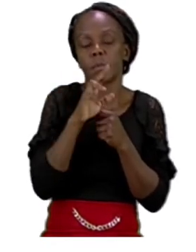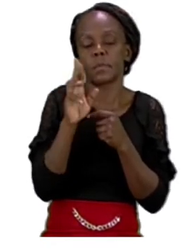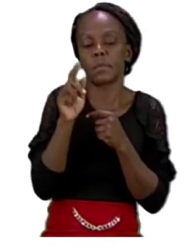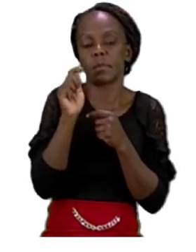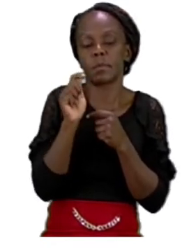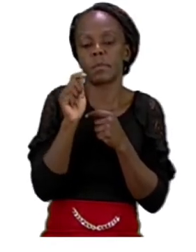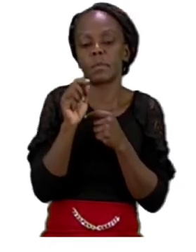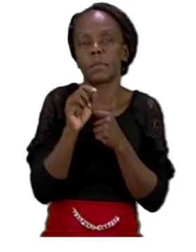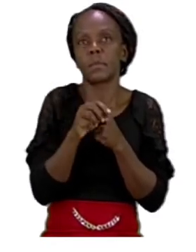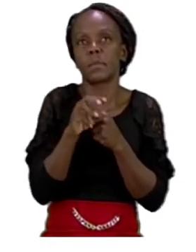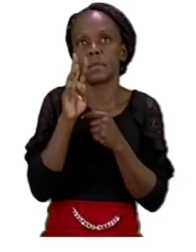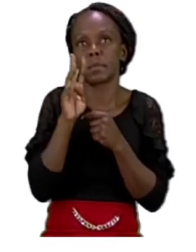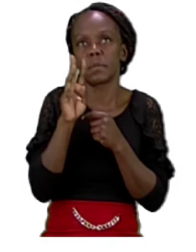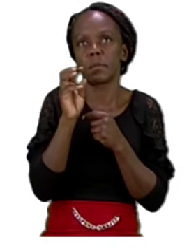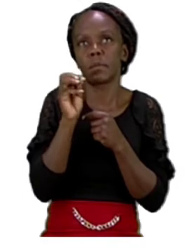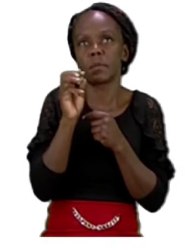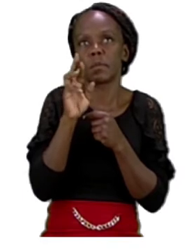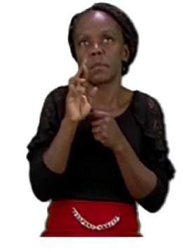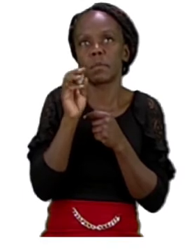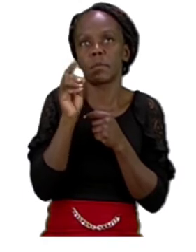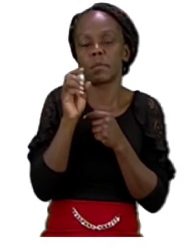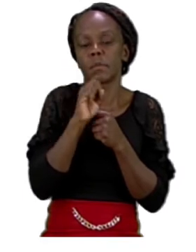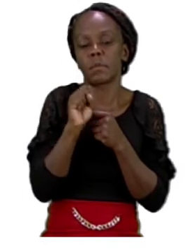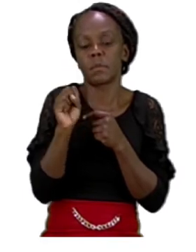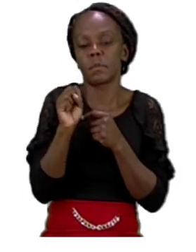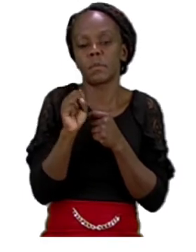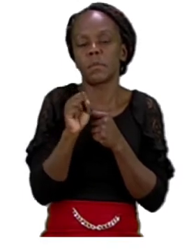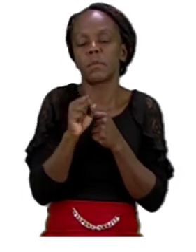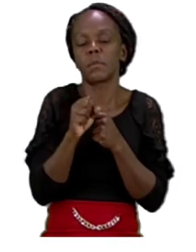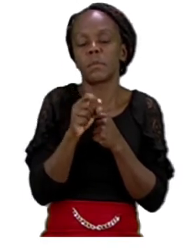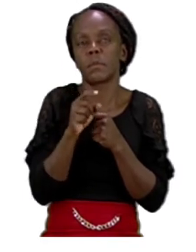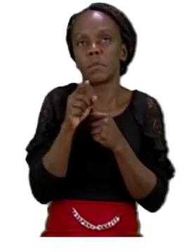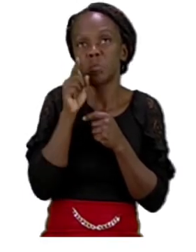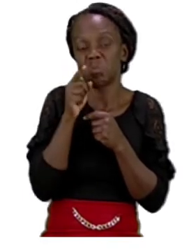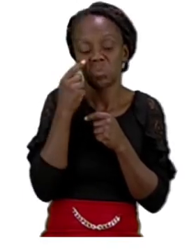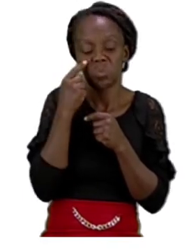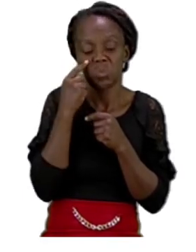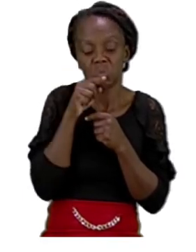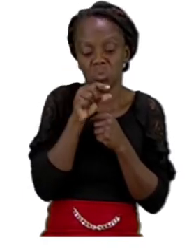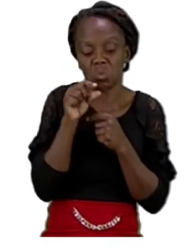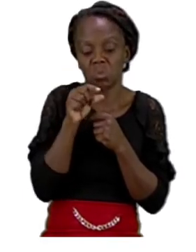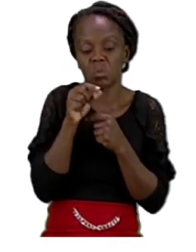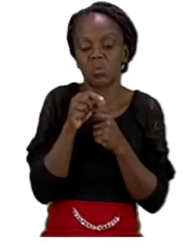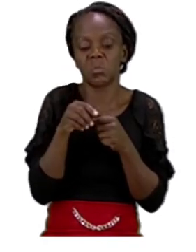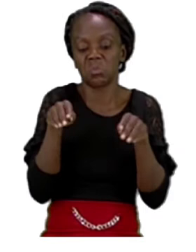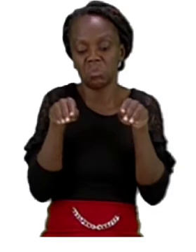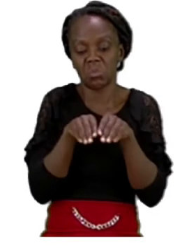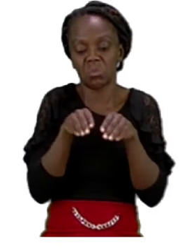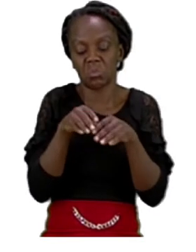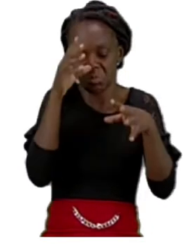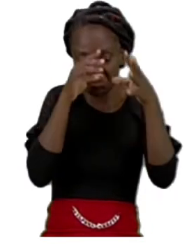revision and now that we know the sight words we are going to use them to build